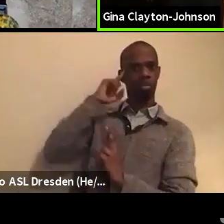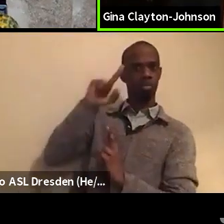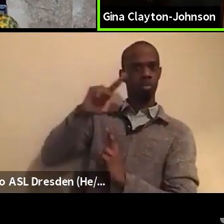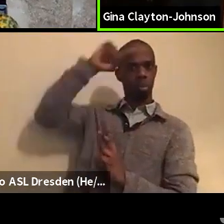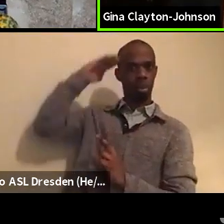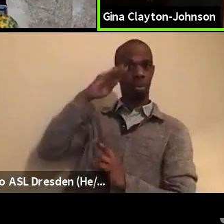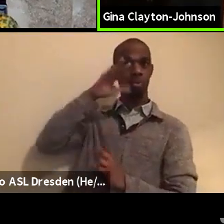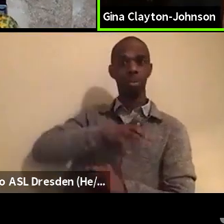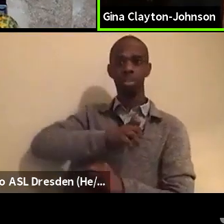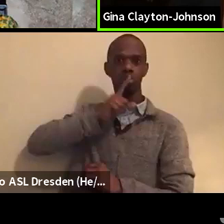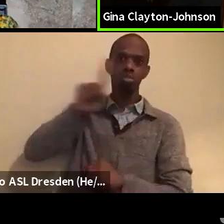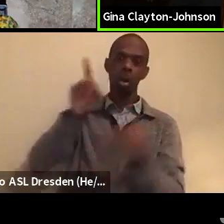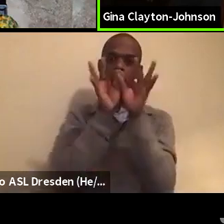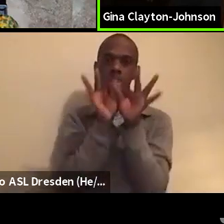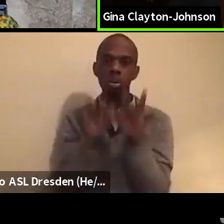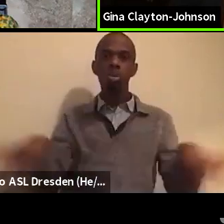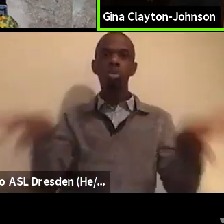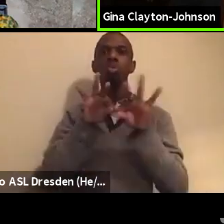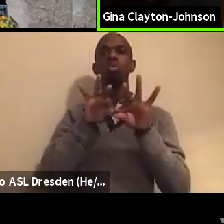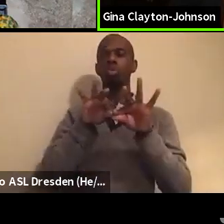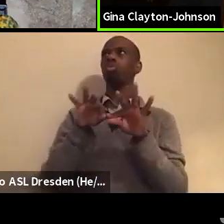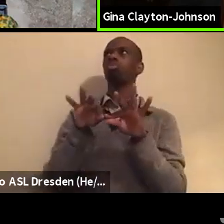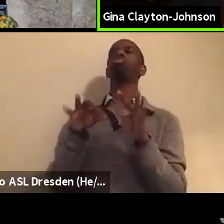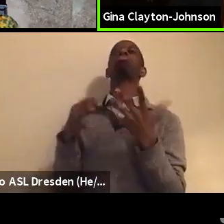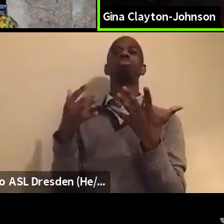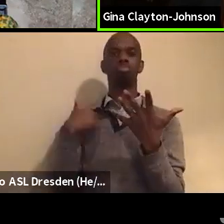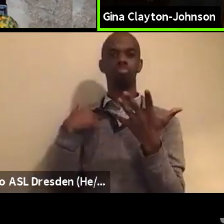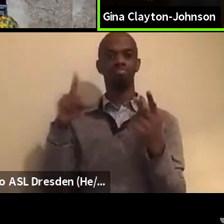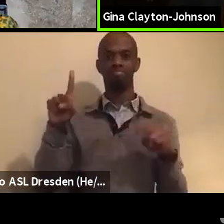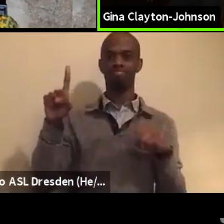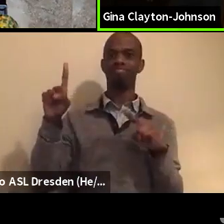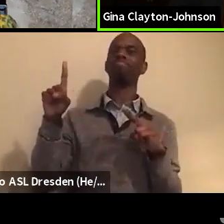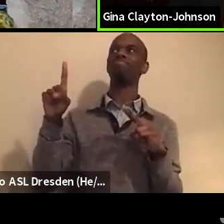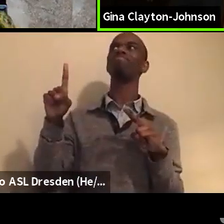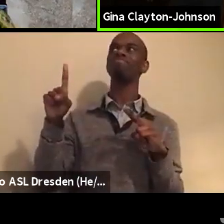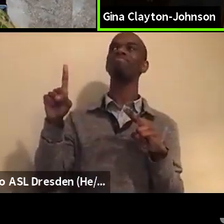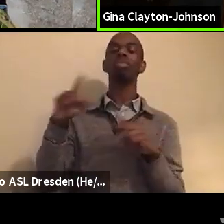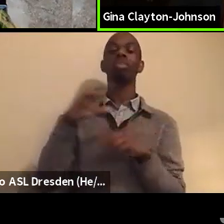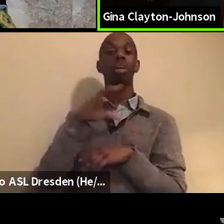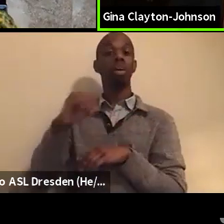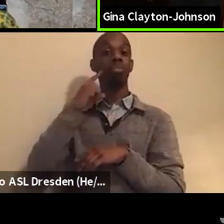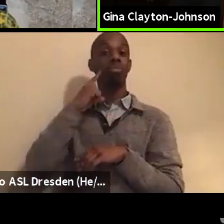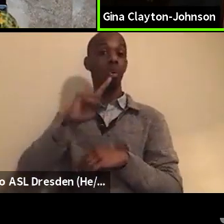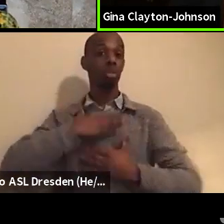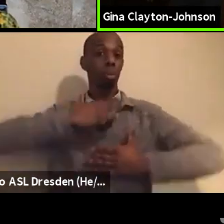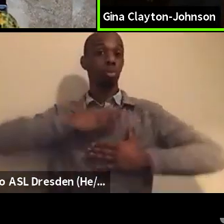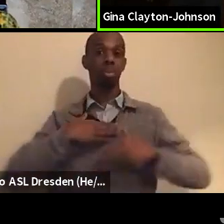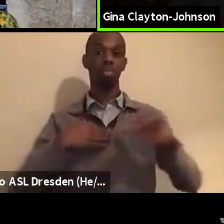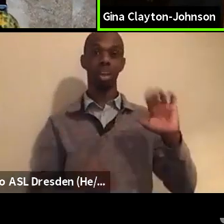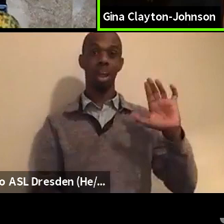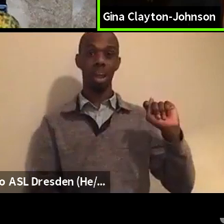I also think about the Breathe Act as a reflection of dignity, as when you read it, it reflects back to you